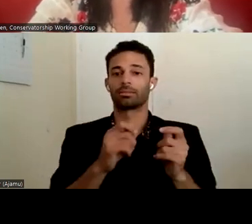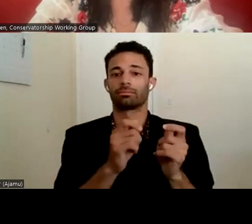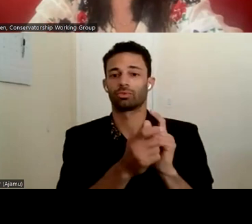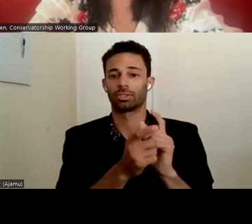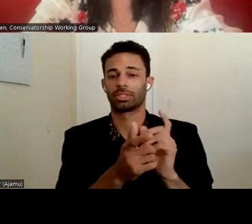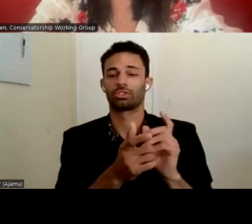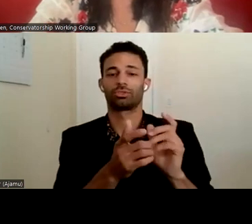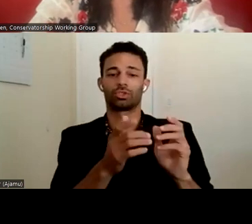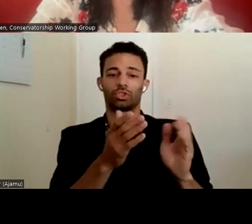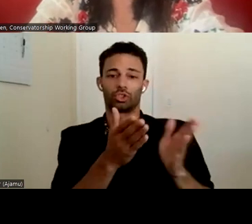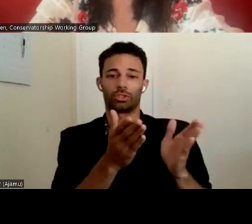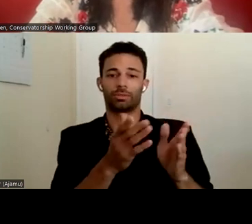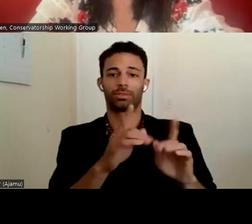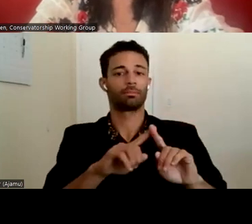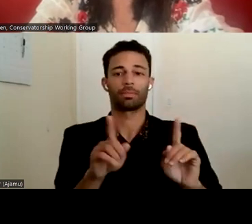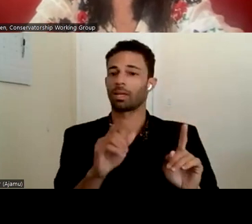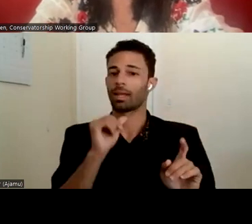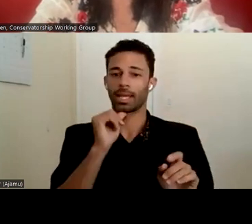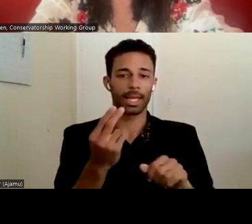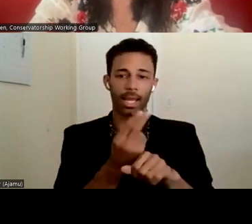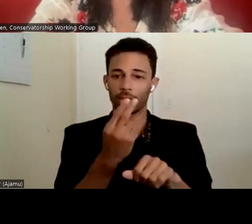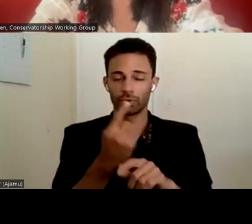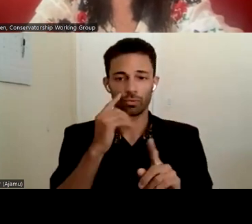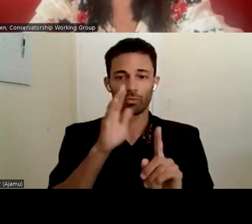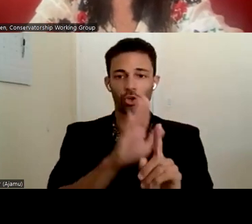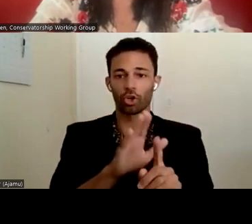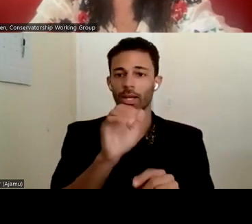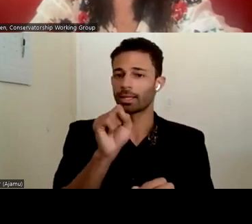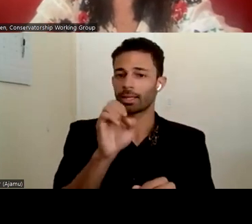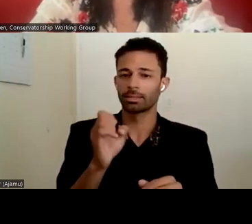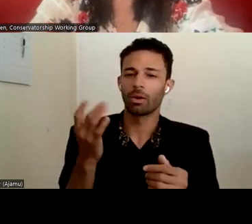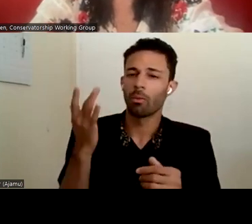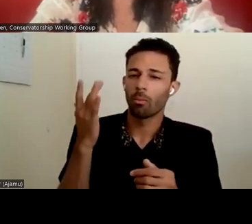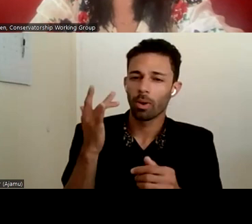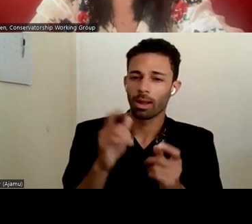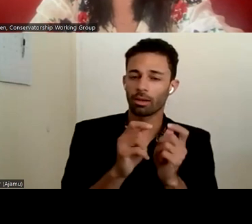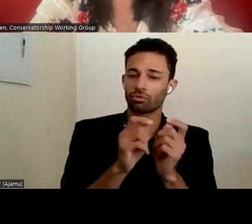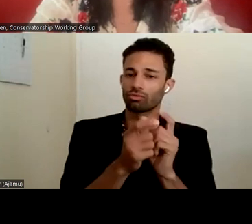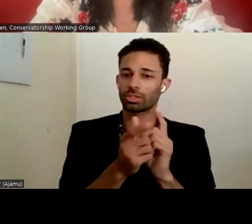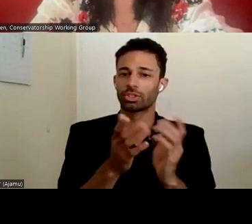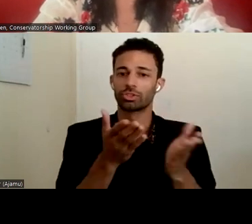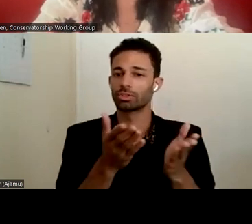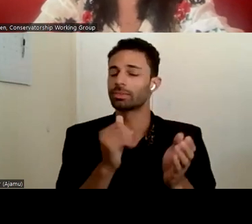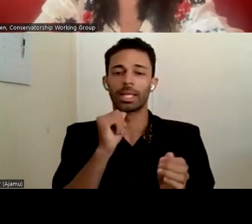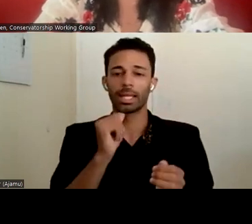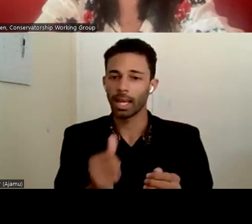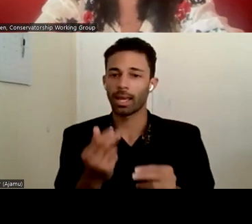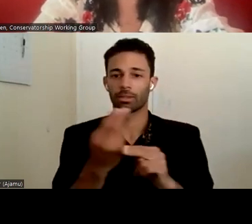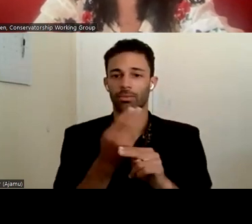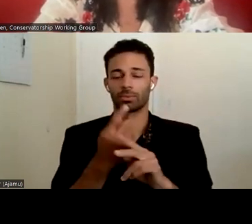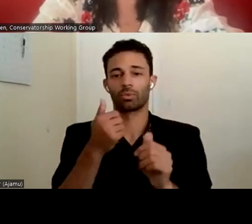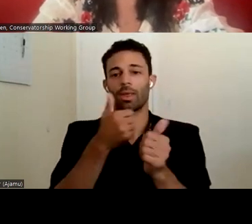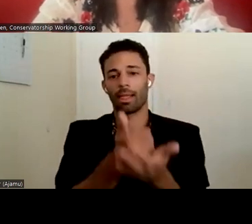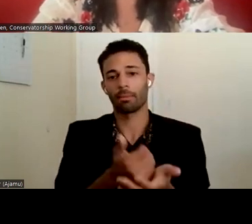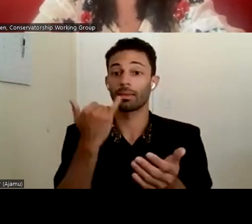but they have not been used in her case. Why are these translation services not being used to help her if they